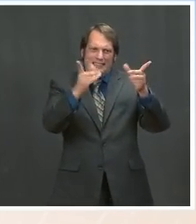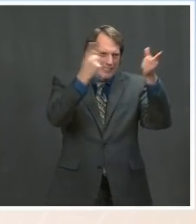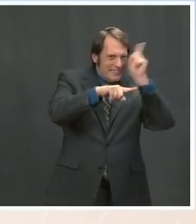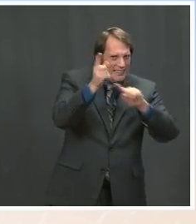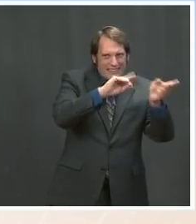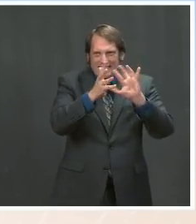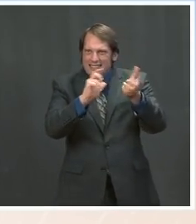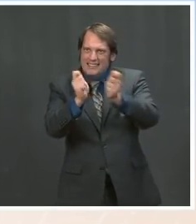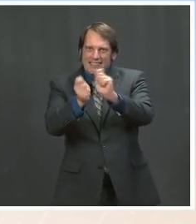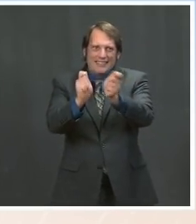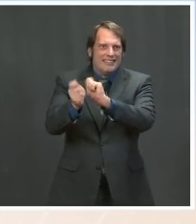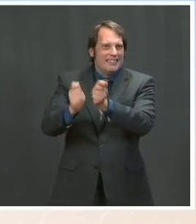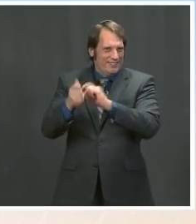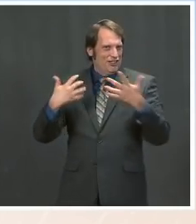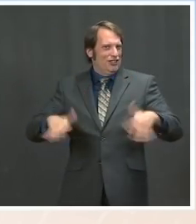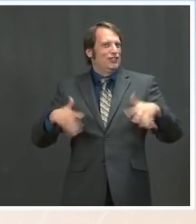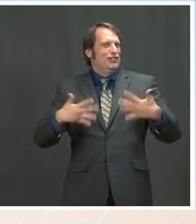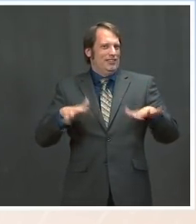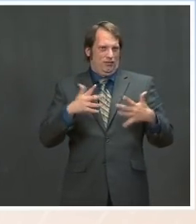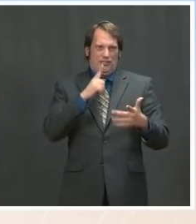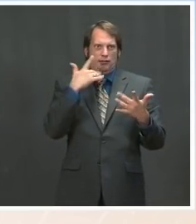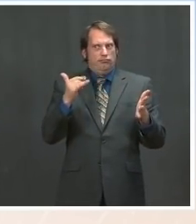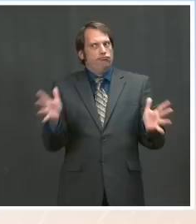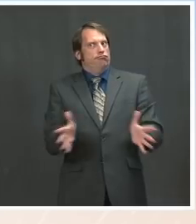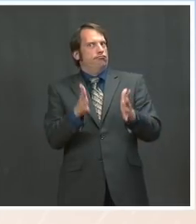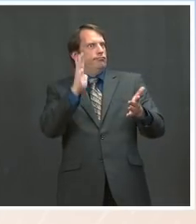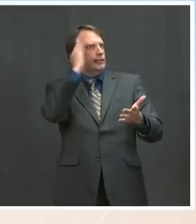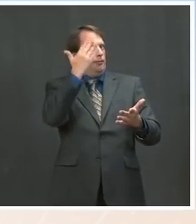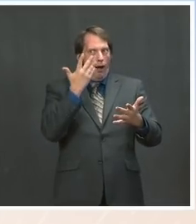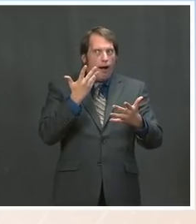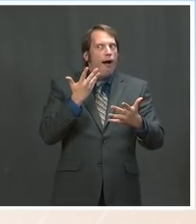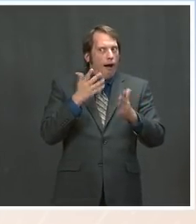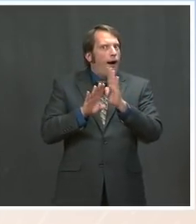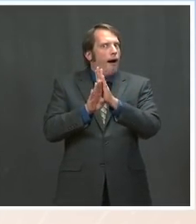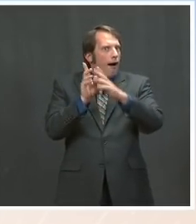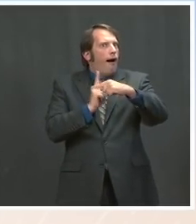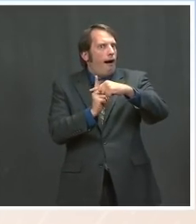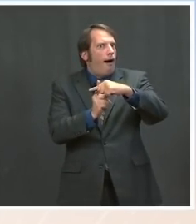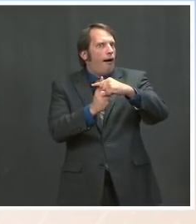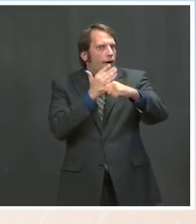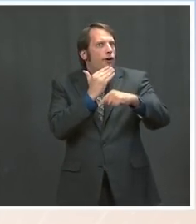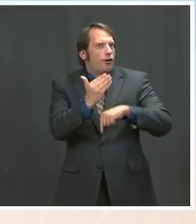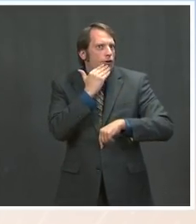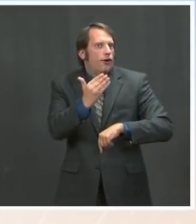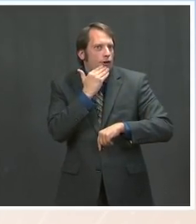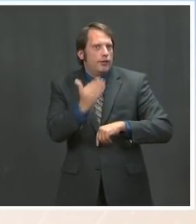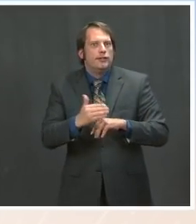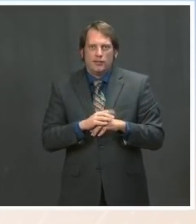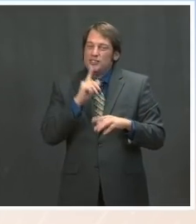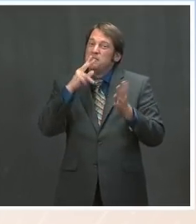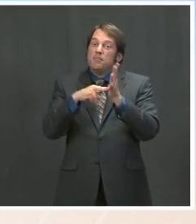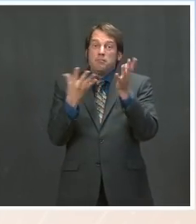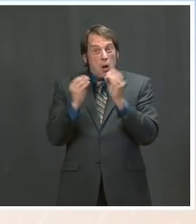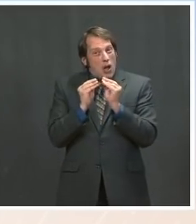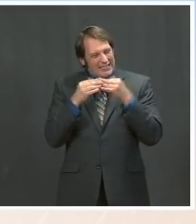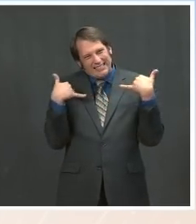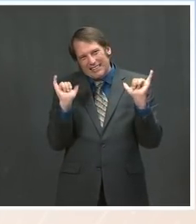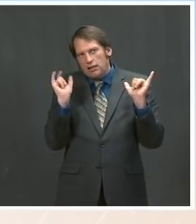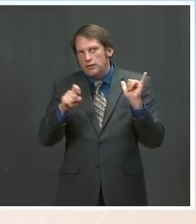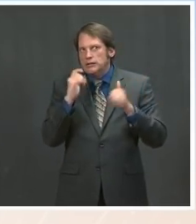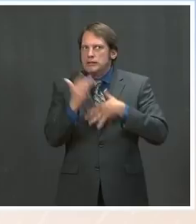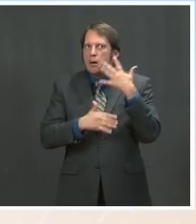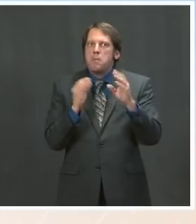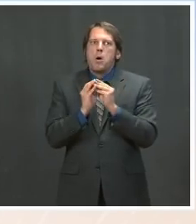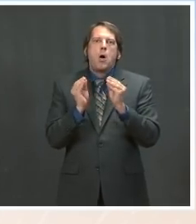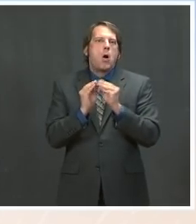those are encouraging signs. In some states of the country, it's not the only thing that needs to happen. We need federal legislation, but that's also something we